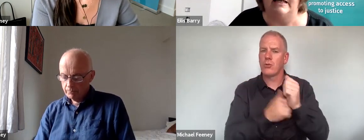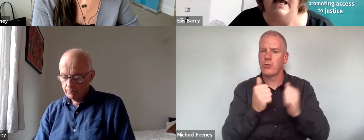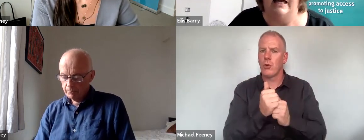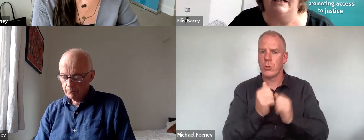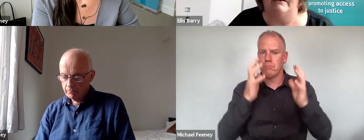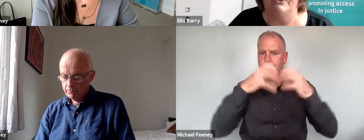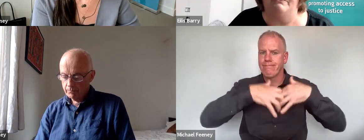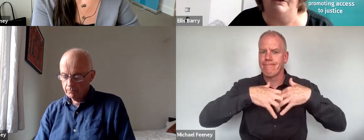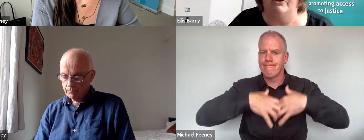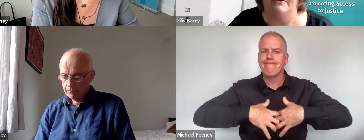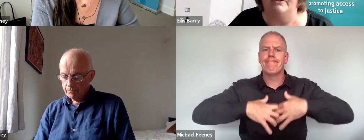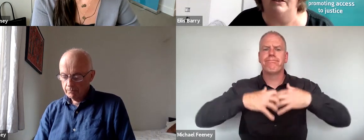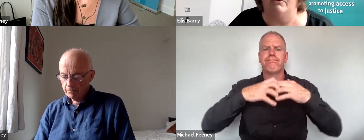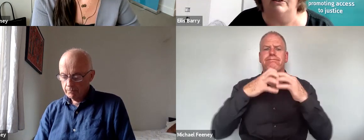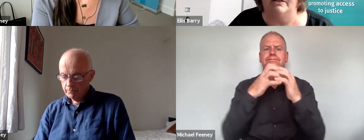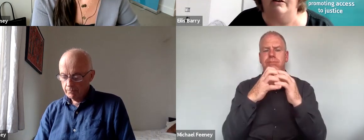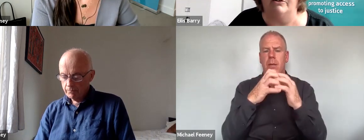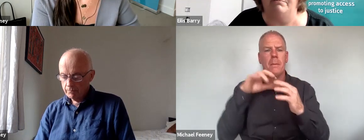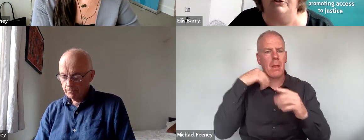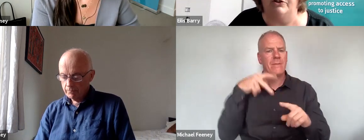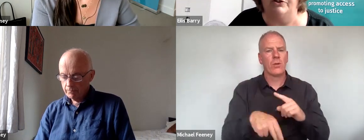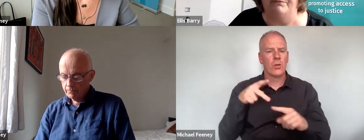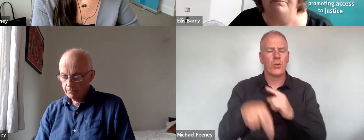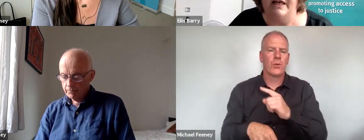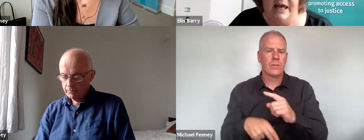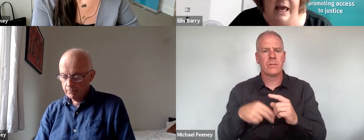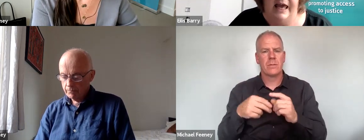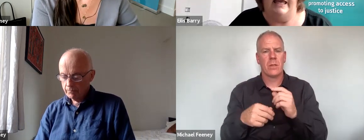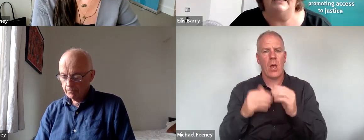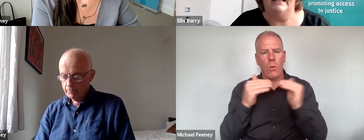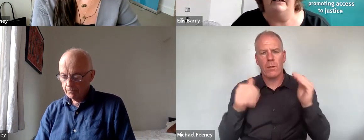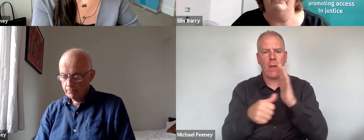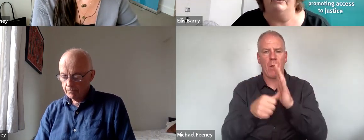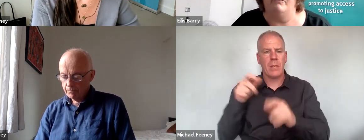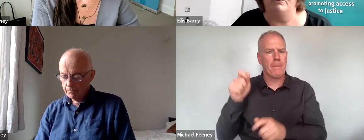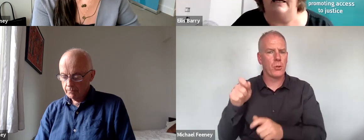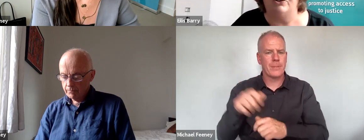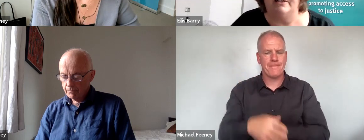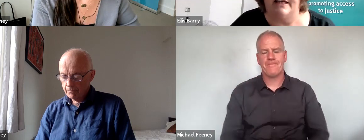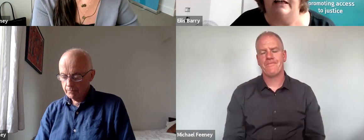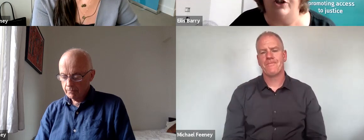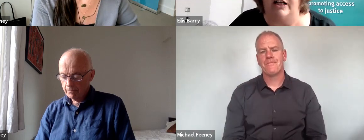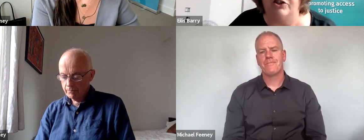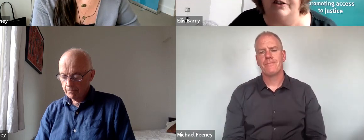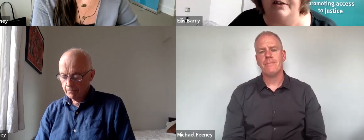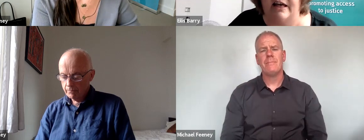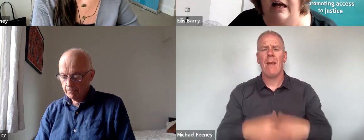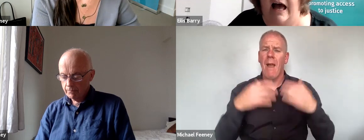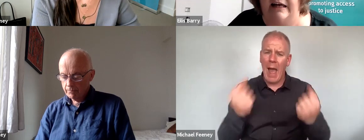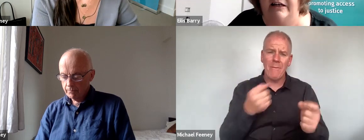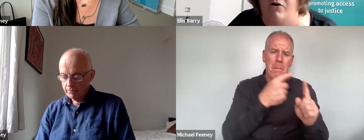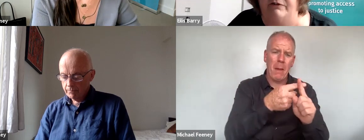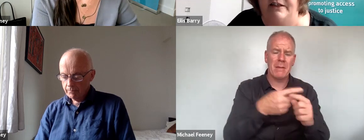dismantled, and after severe cuts to the Equality Authority budget. It is clear that there are potentials and challenges